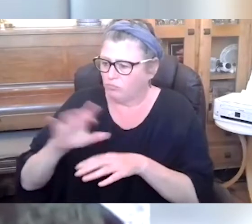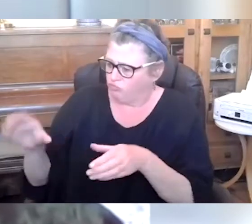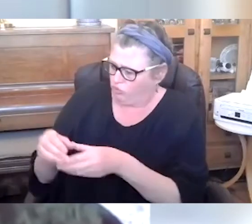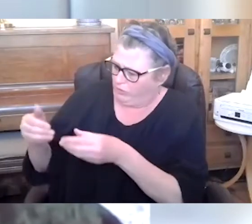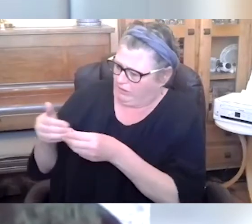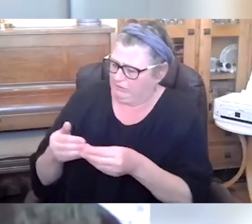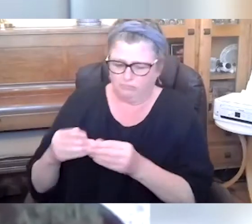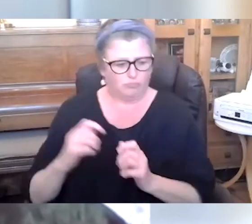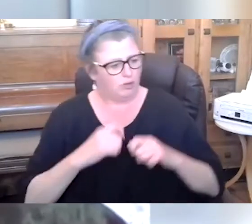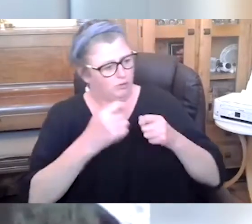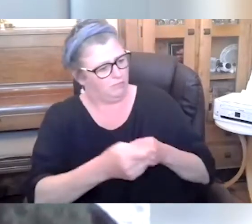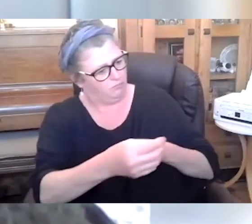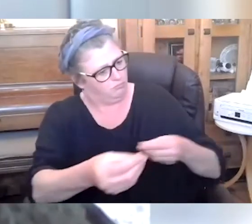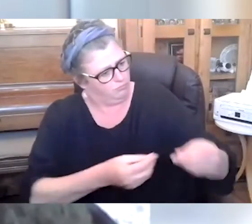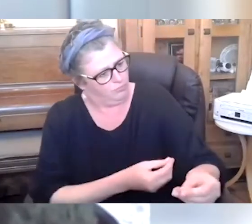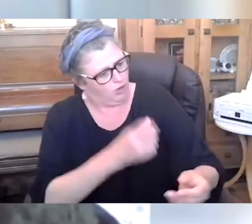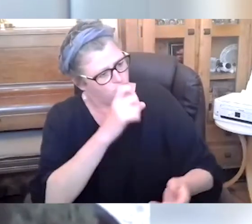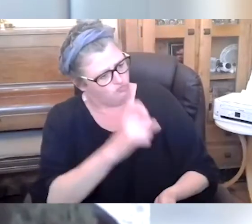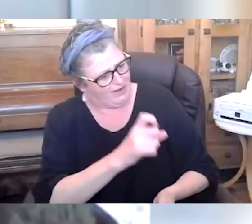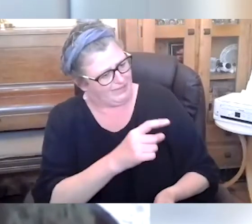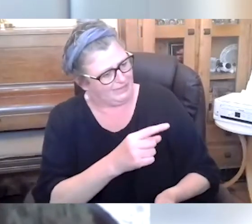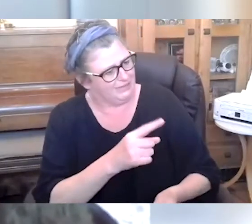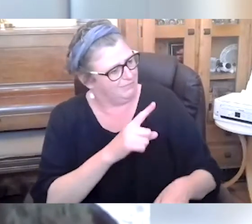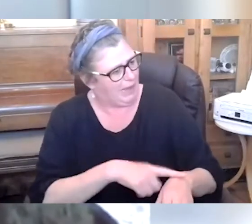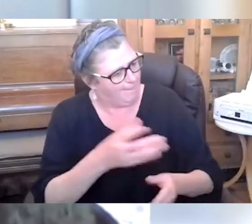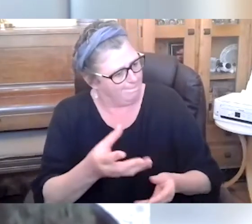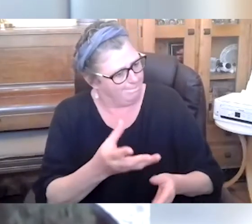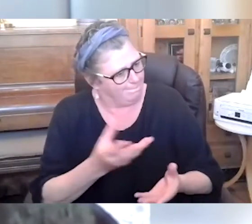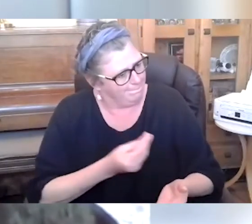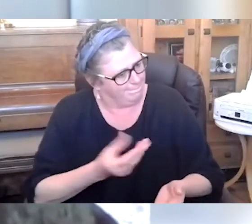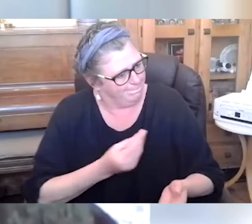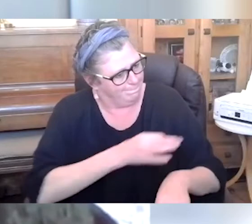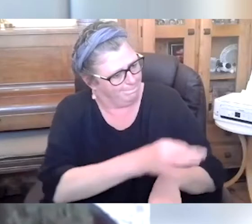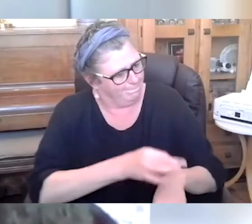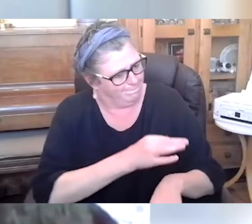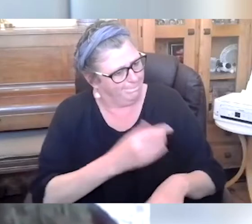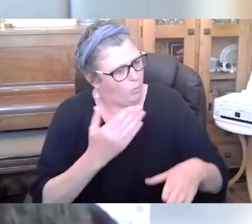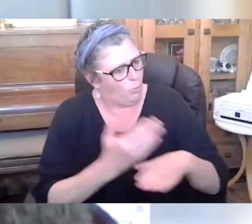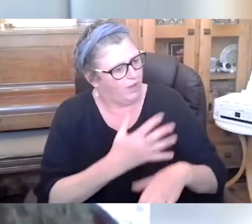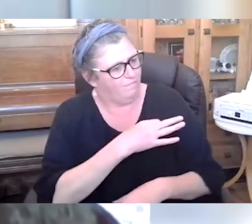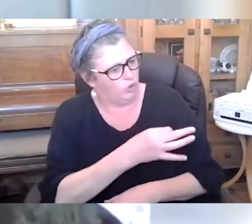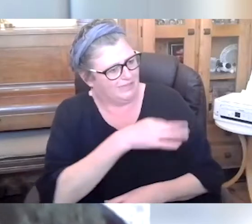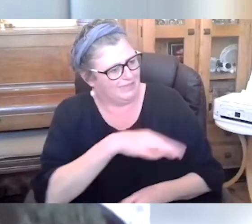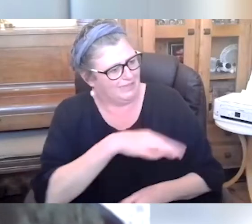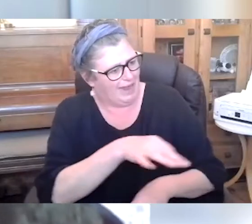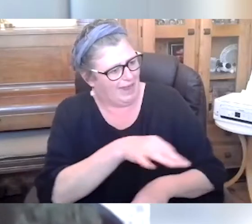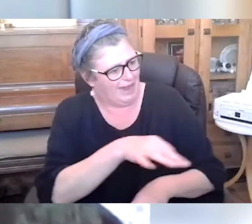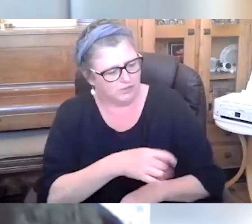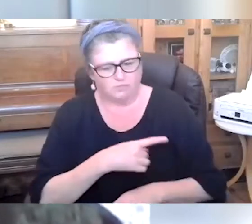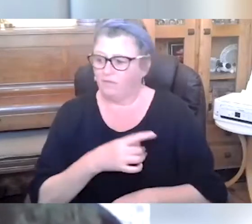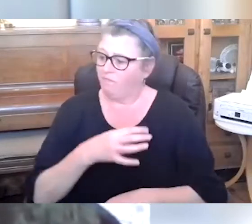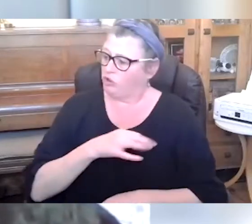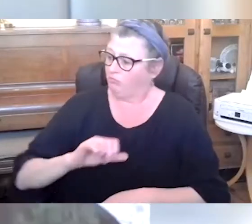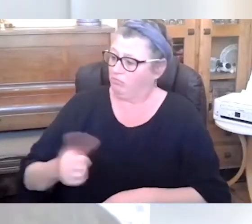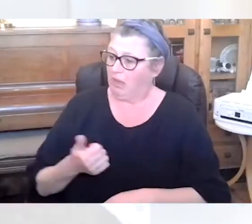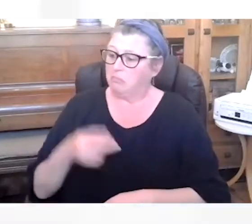credit the volunteers' accounts with any Tempo Time Credits earned by carrying out any volunteering hours. And the volunteers will then be able